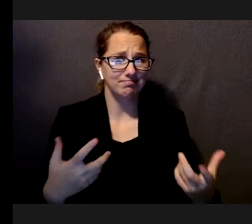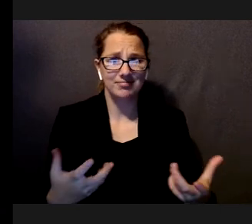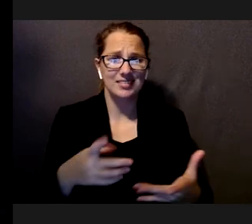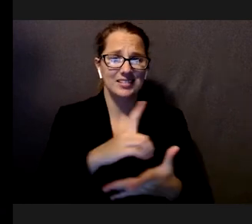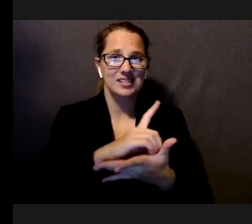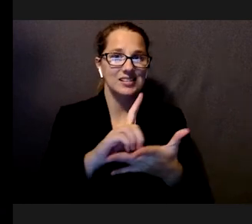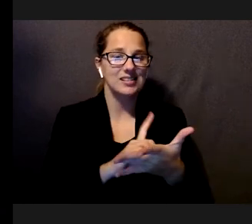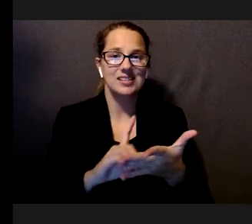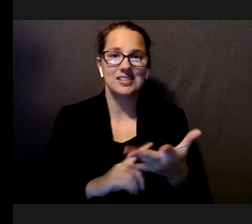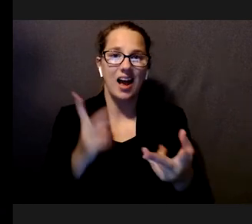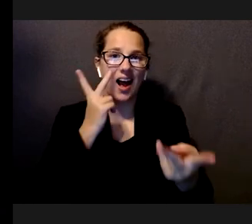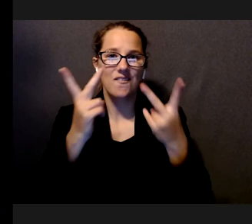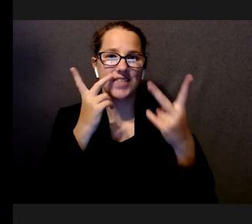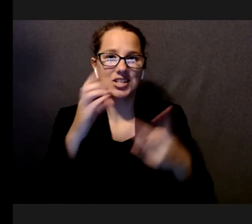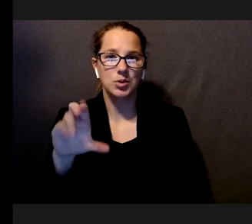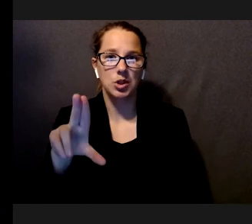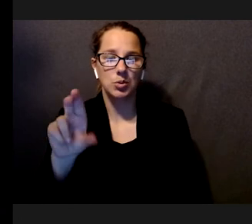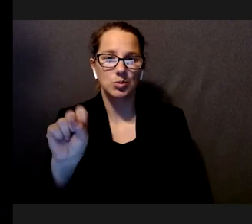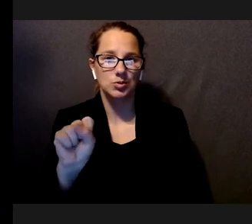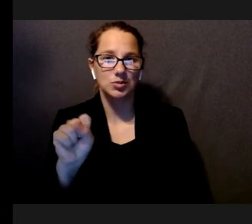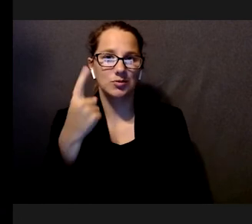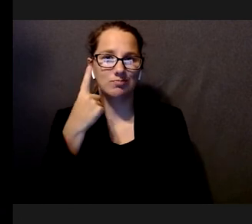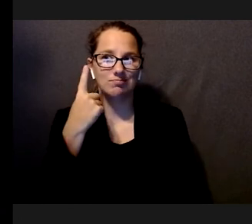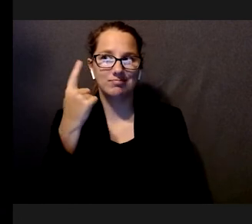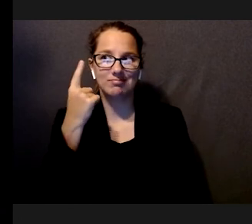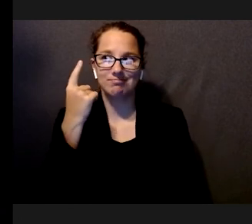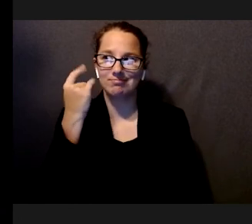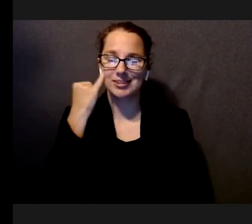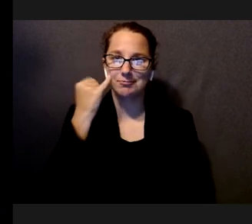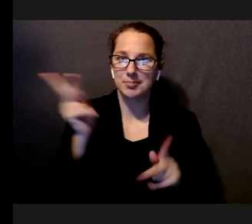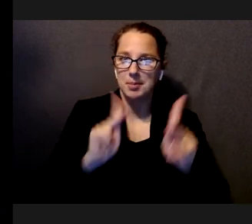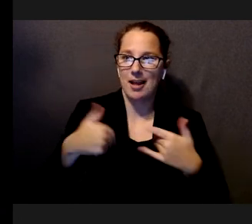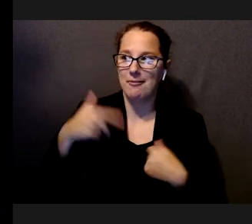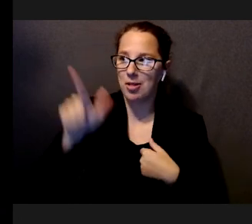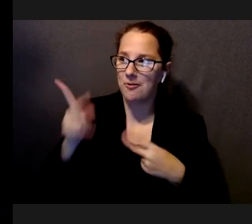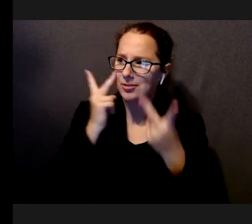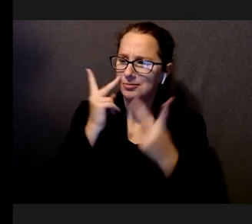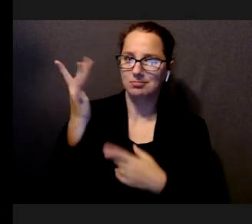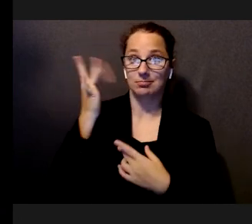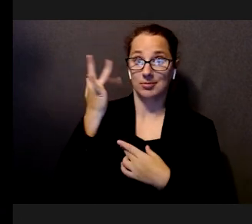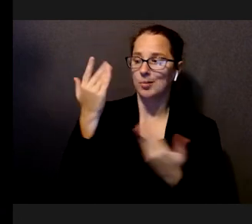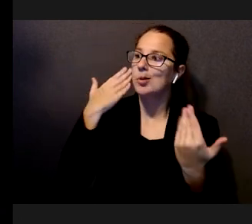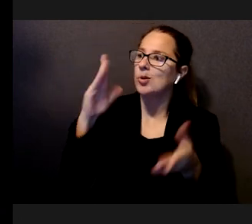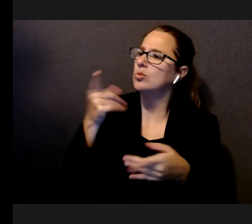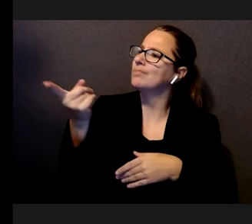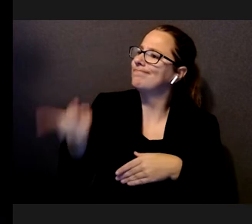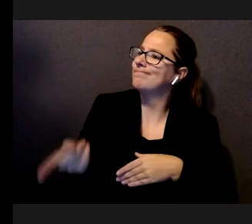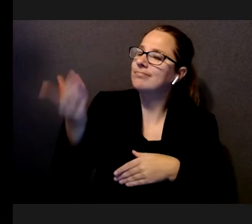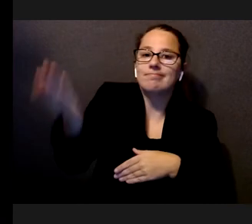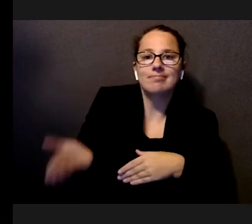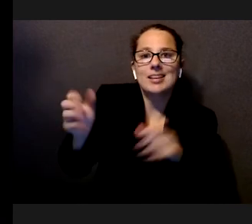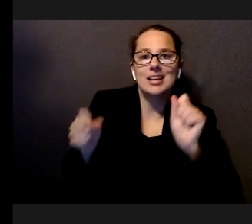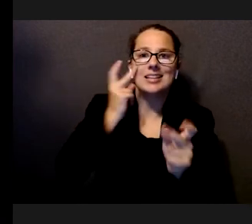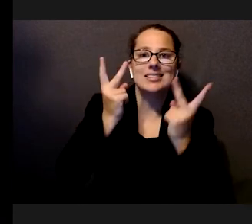design visual cues for people with low vision because we don't know exactly what they can see.